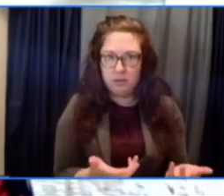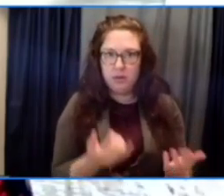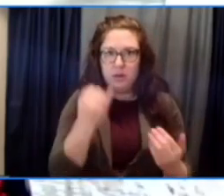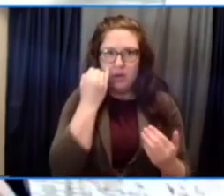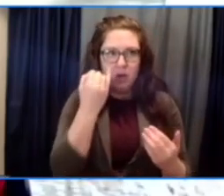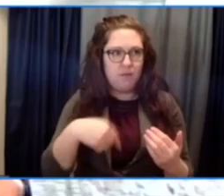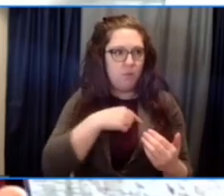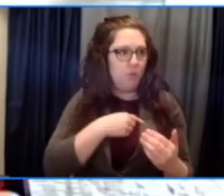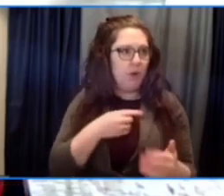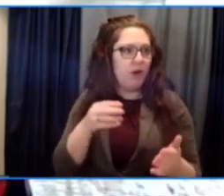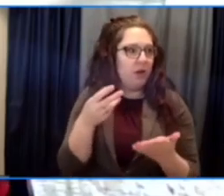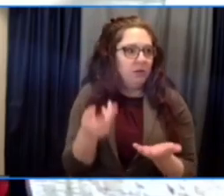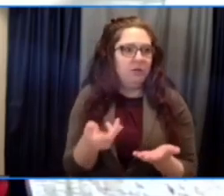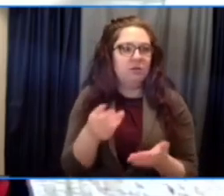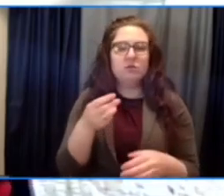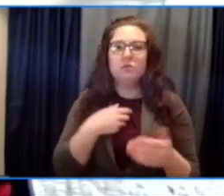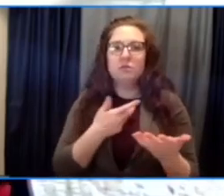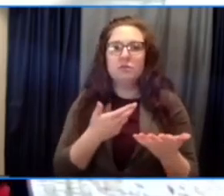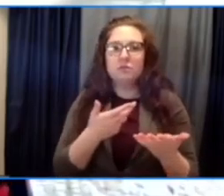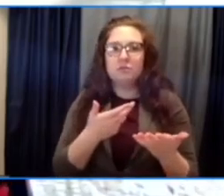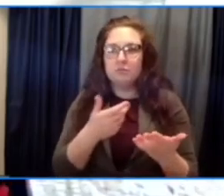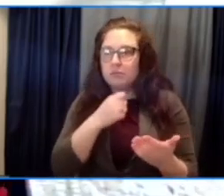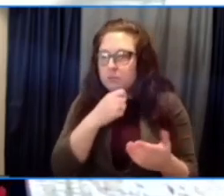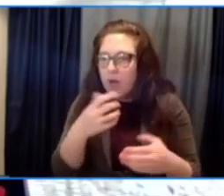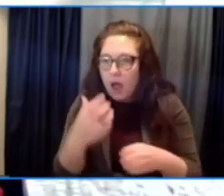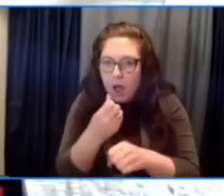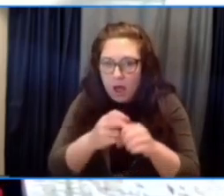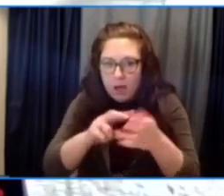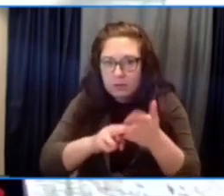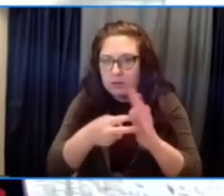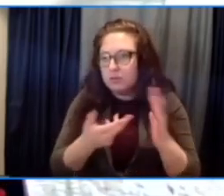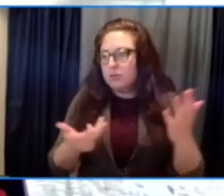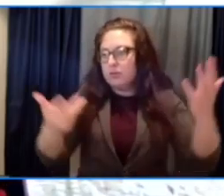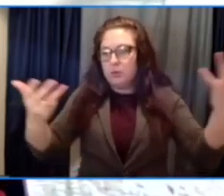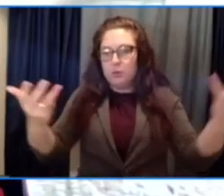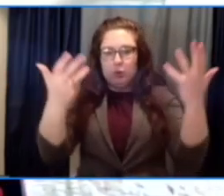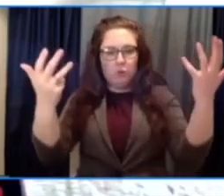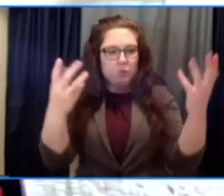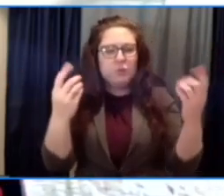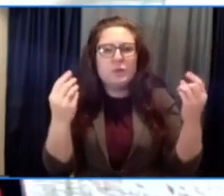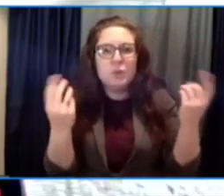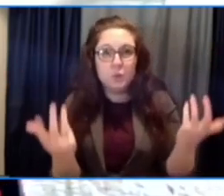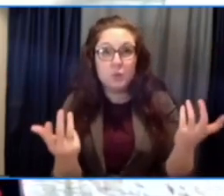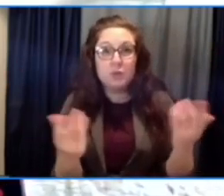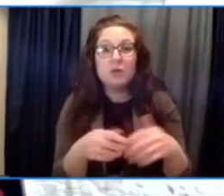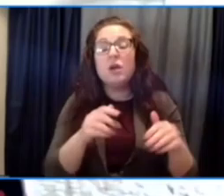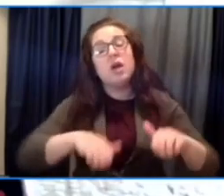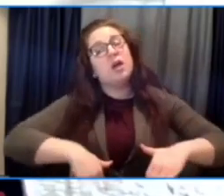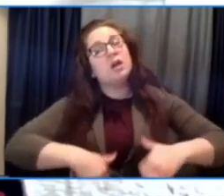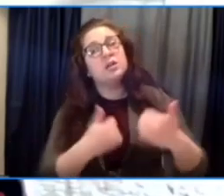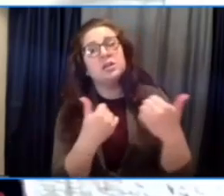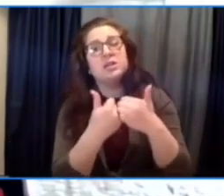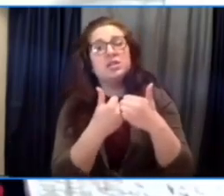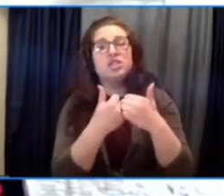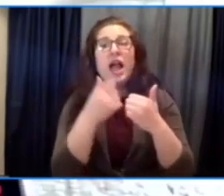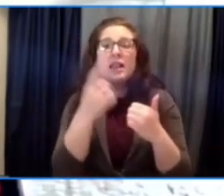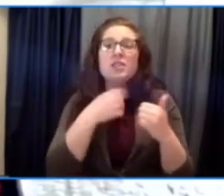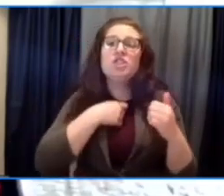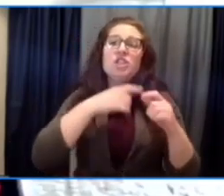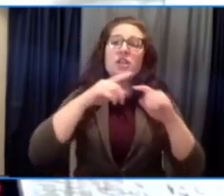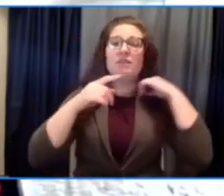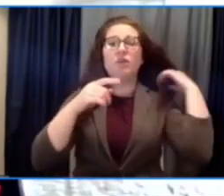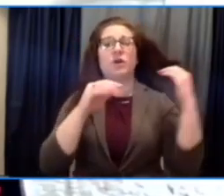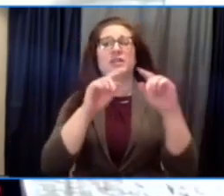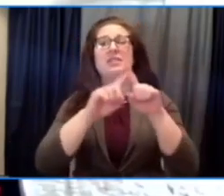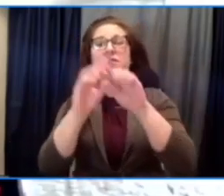The entire year presented challenges for state leaders, and our organizations navigated it masterfully. By